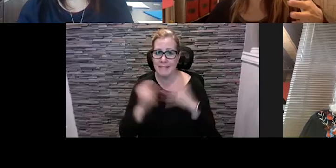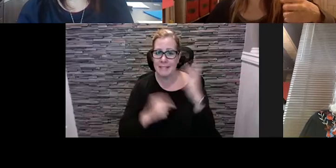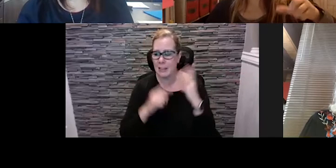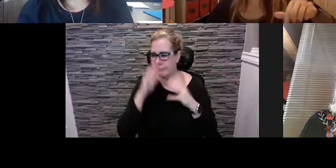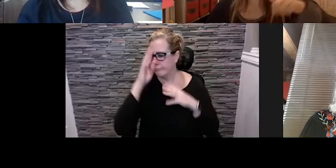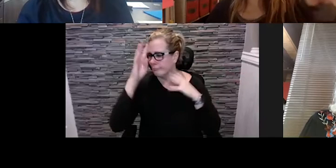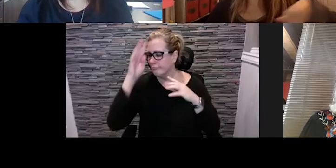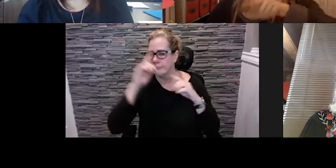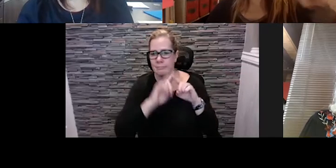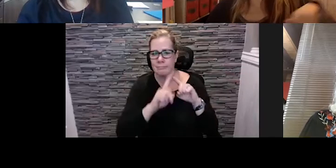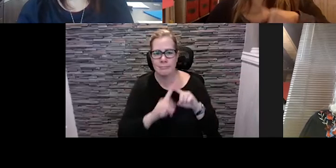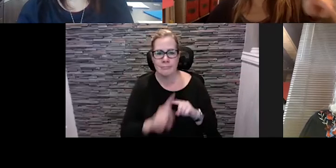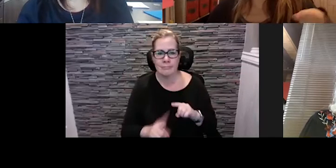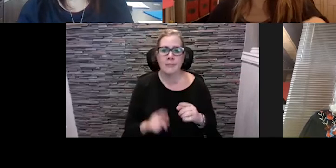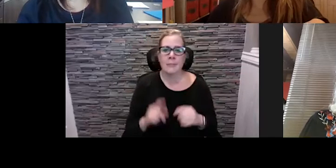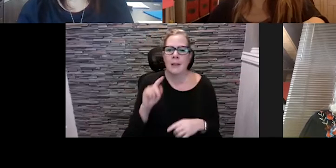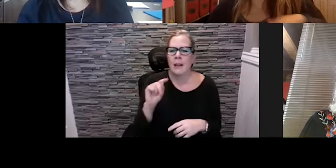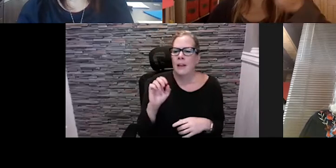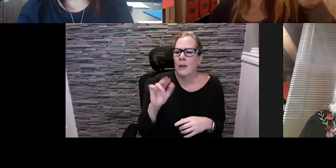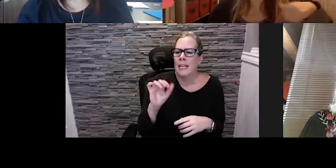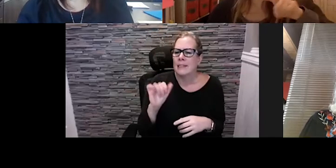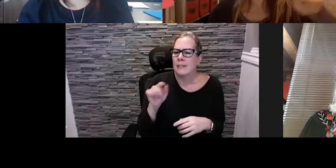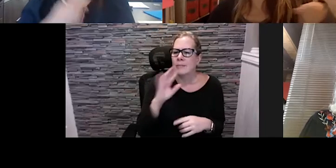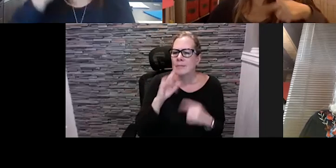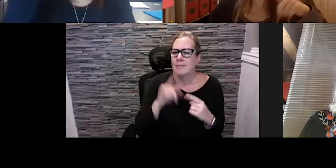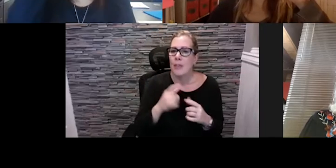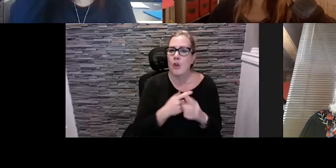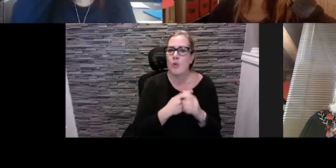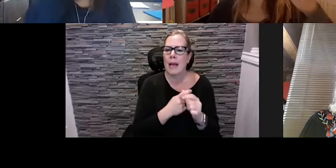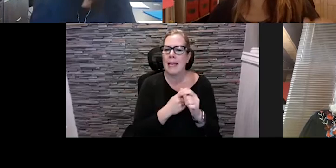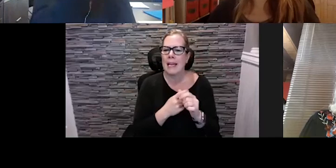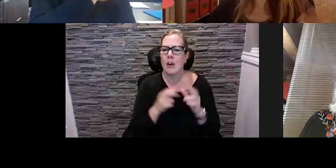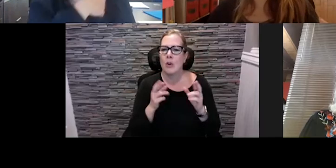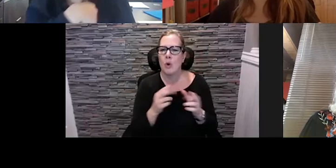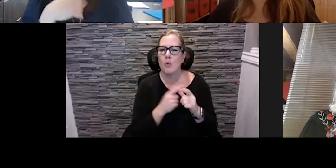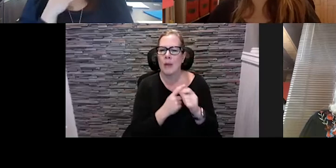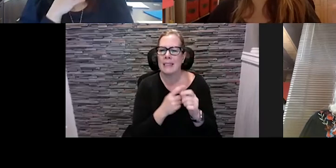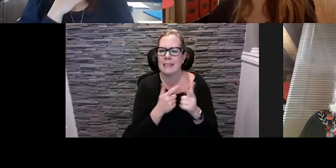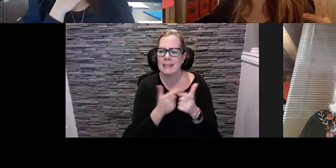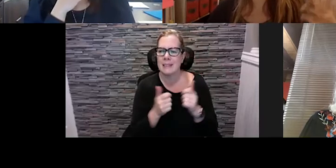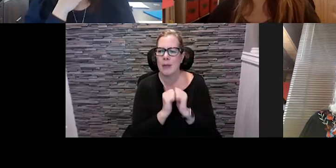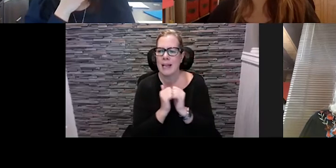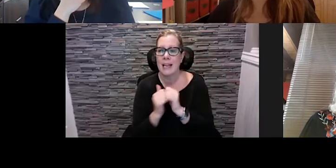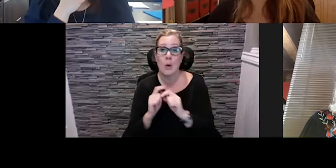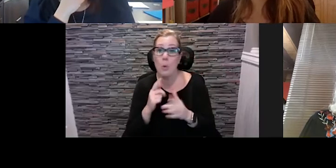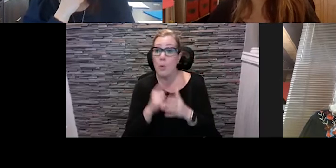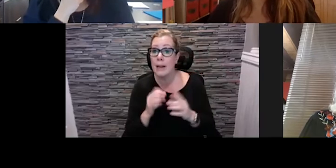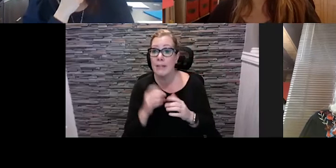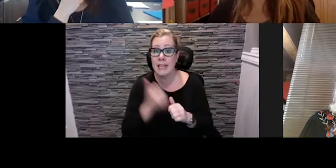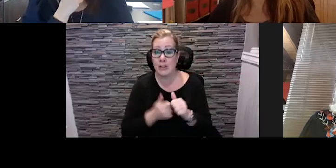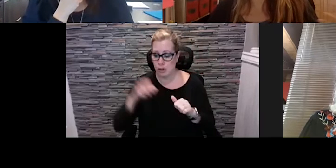the the the um running uh like races how are we going to do road races again well what if every stop had a performance